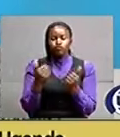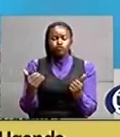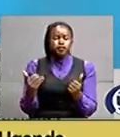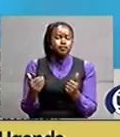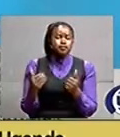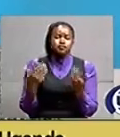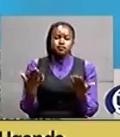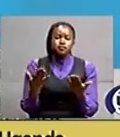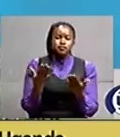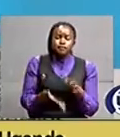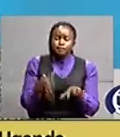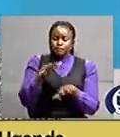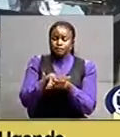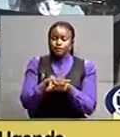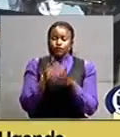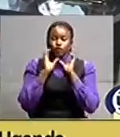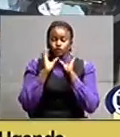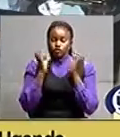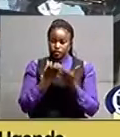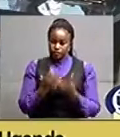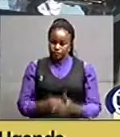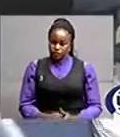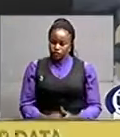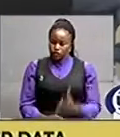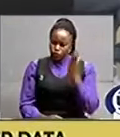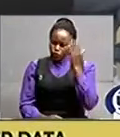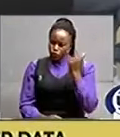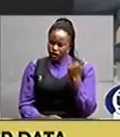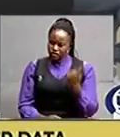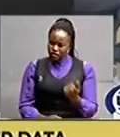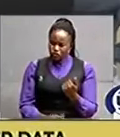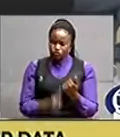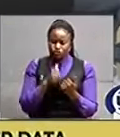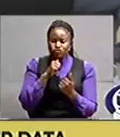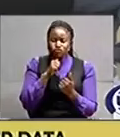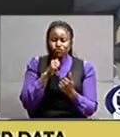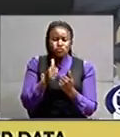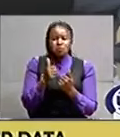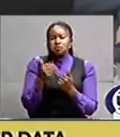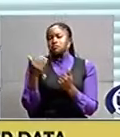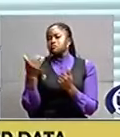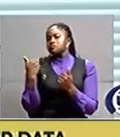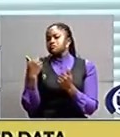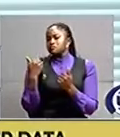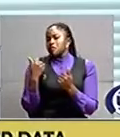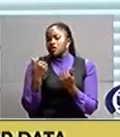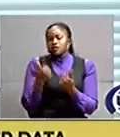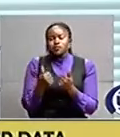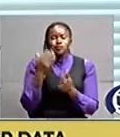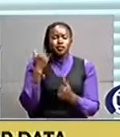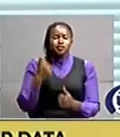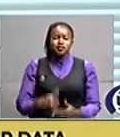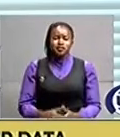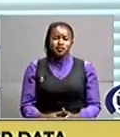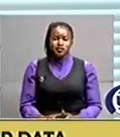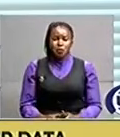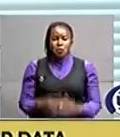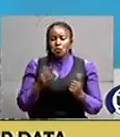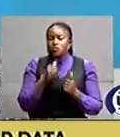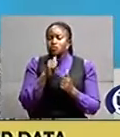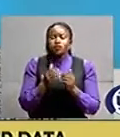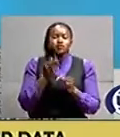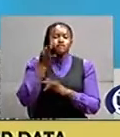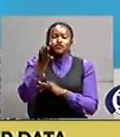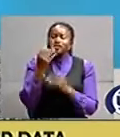reintegrated in the community. Why now and not sometime in the recent past or even in the near future?